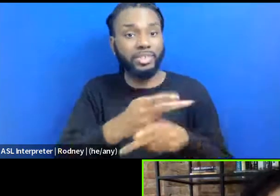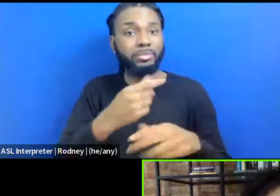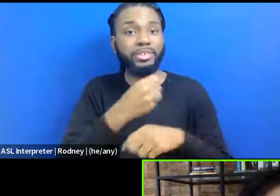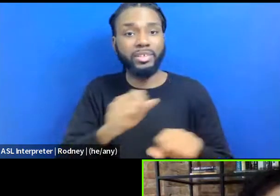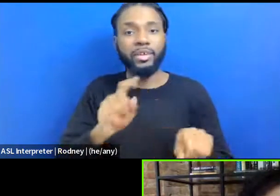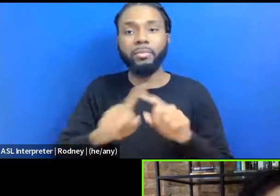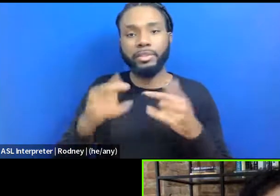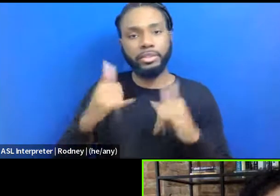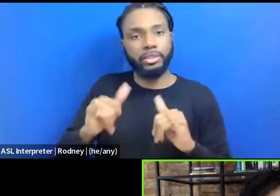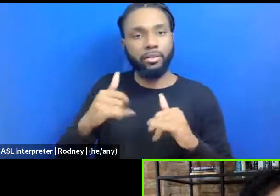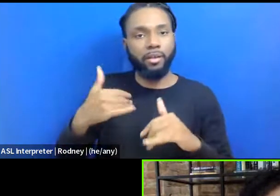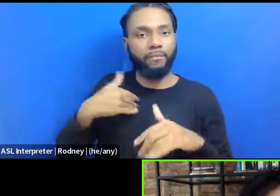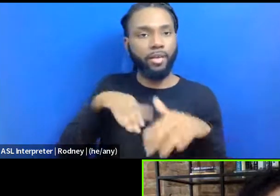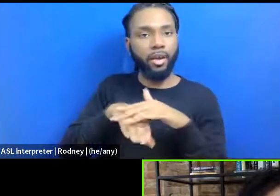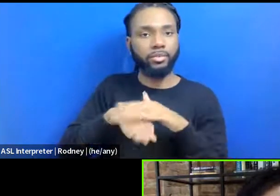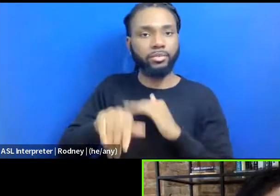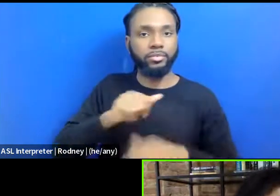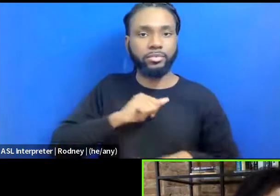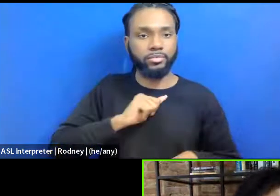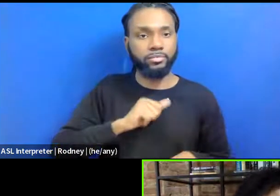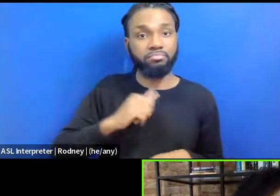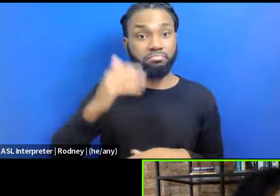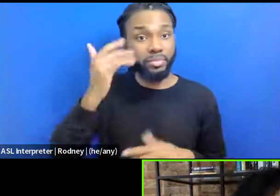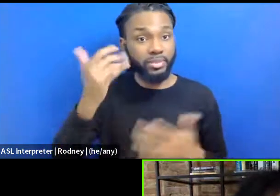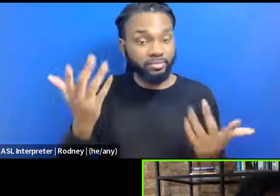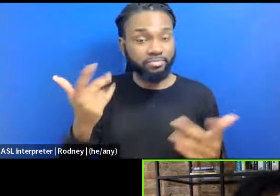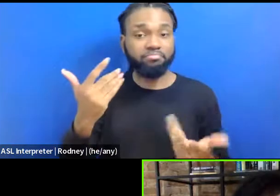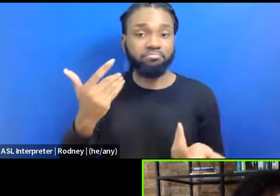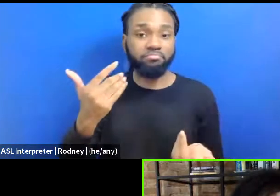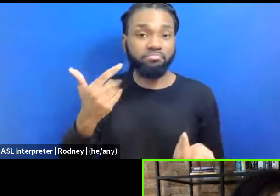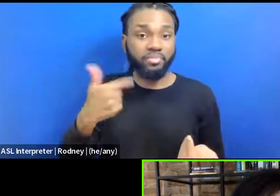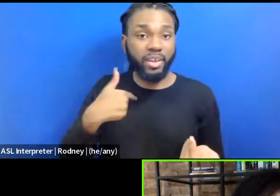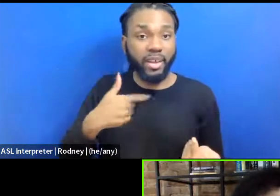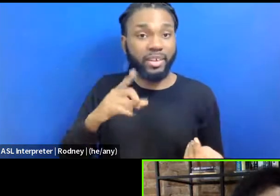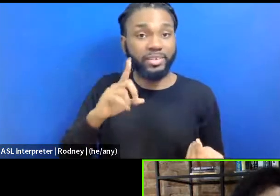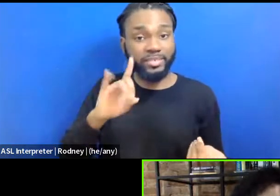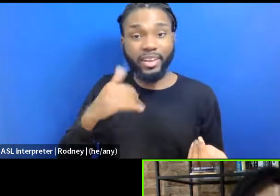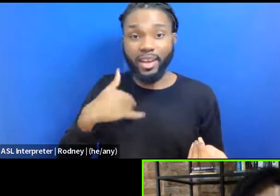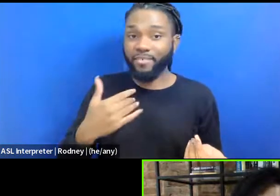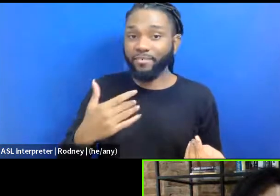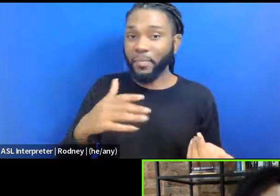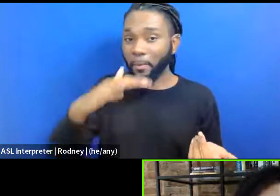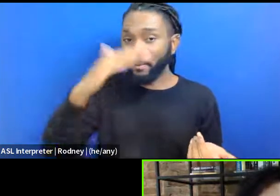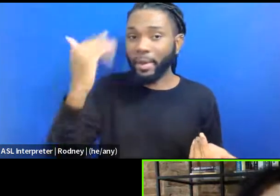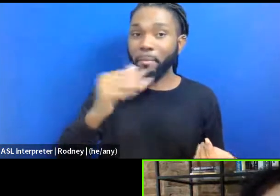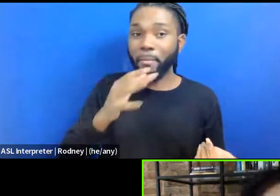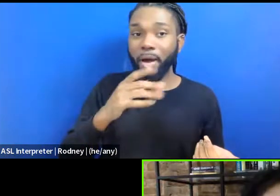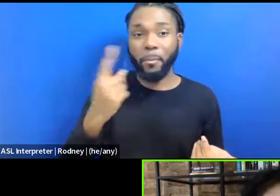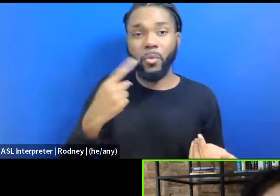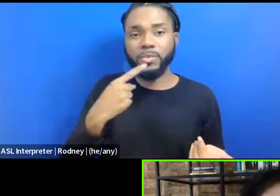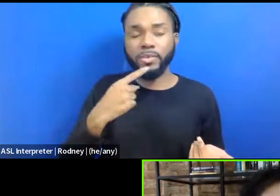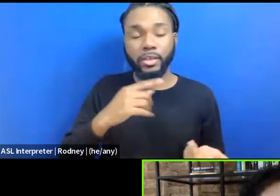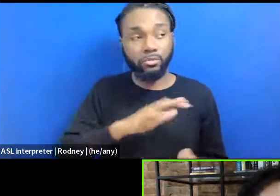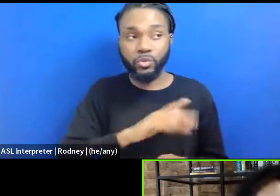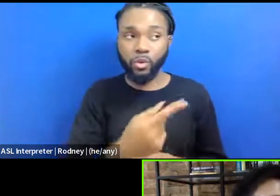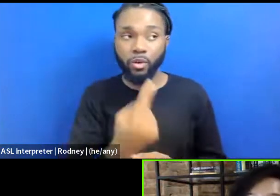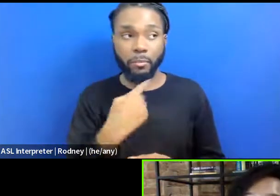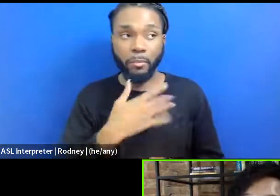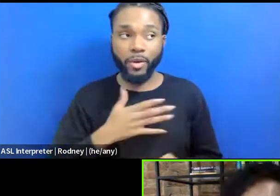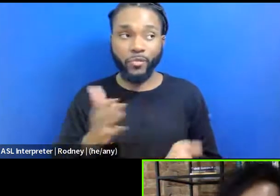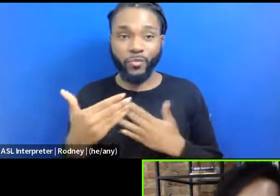me. Because, you know, I had a one of those black mamas who's like, don't come in my room. So like,